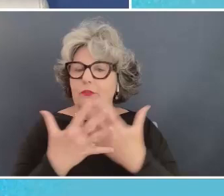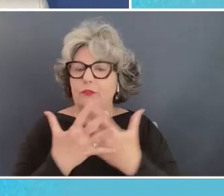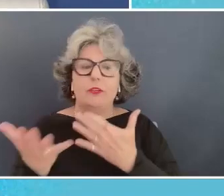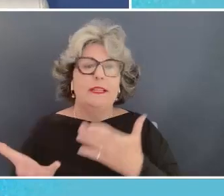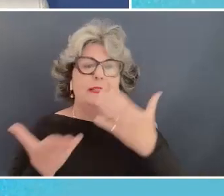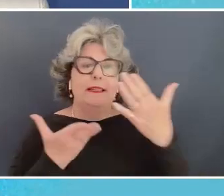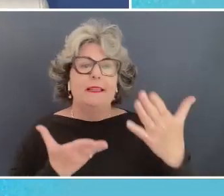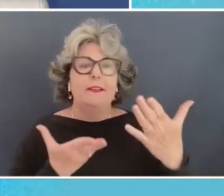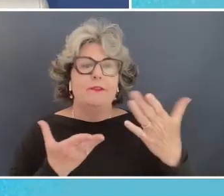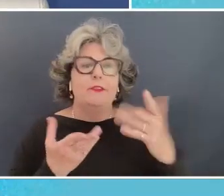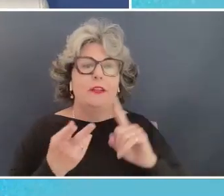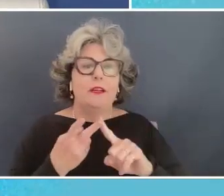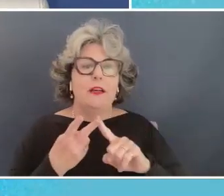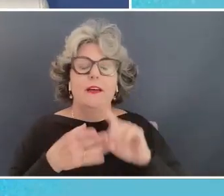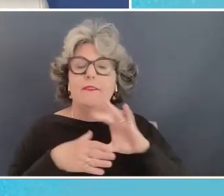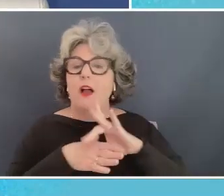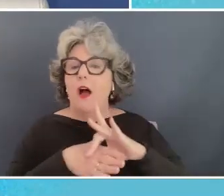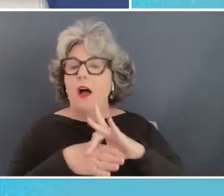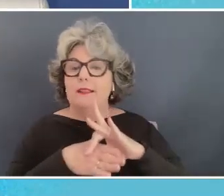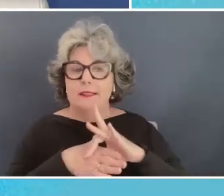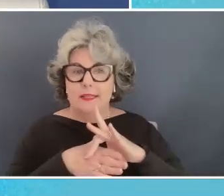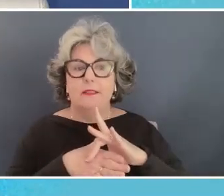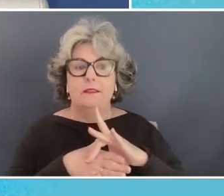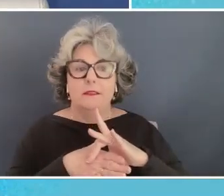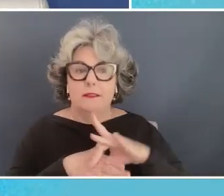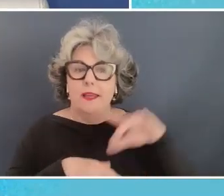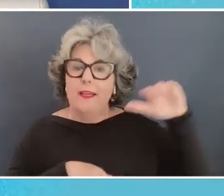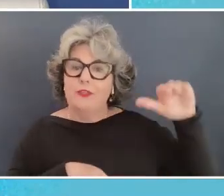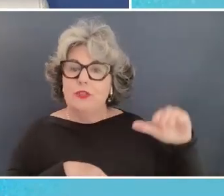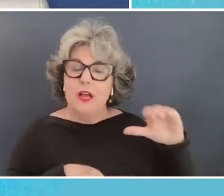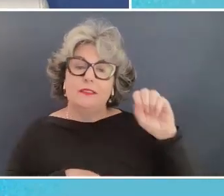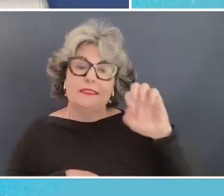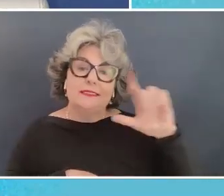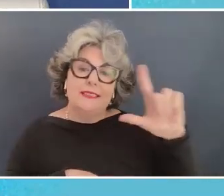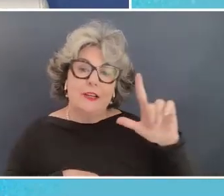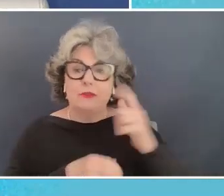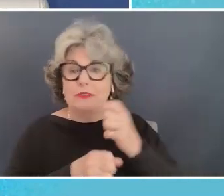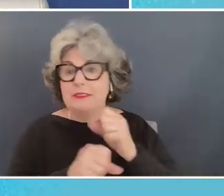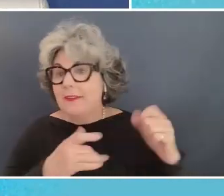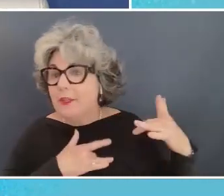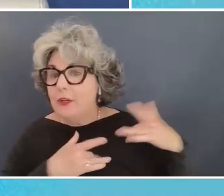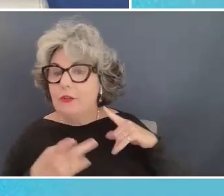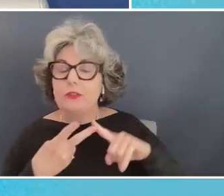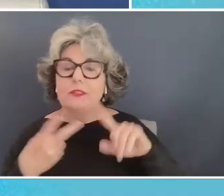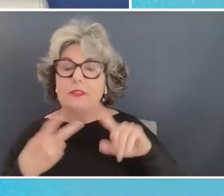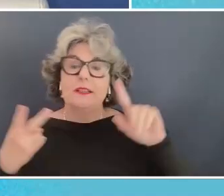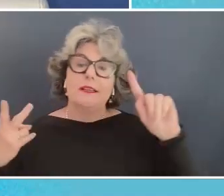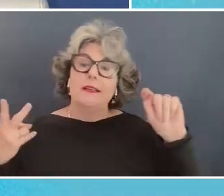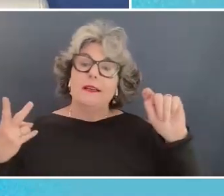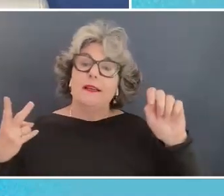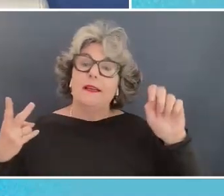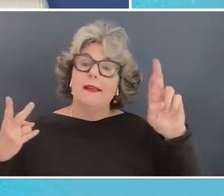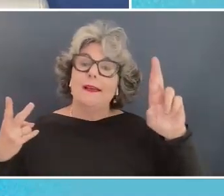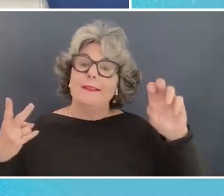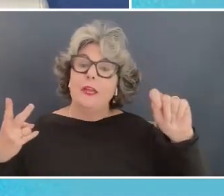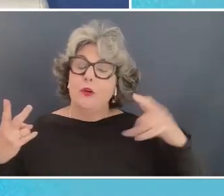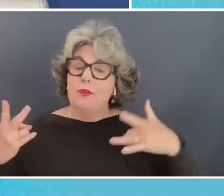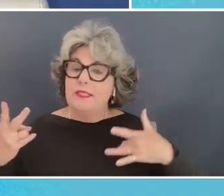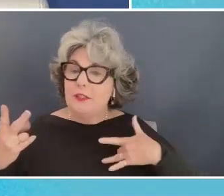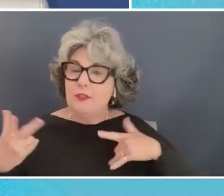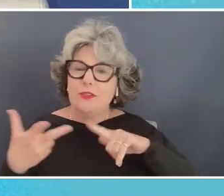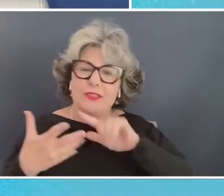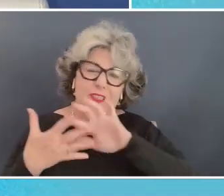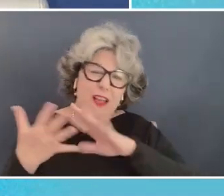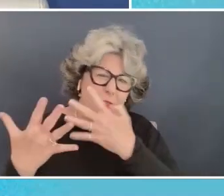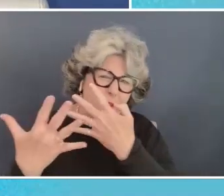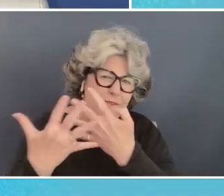any content that would have child sexual safety concerns terrorist content and there are a number of other filters that we have